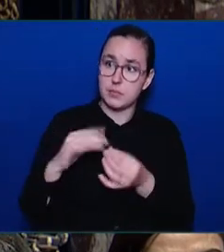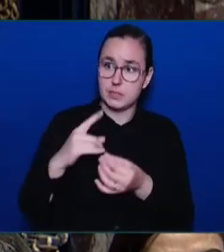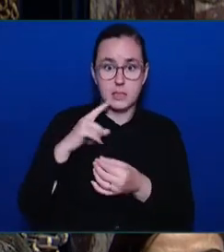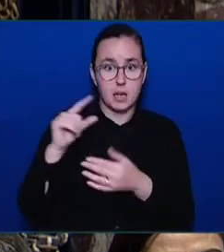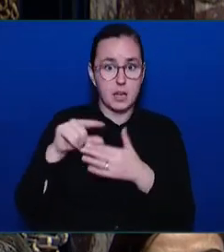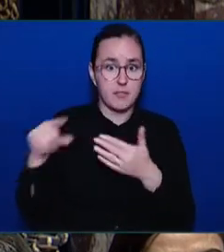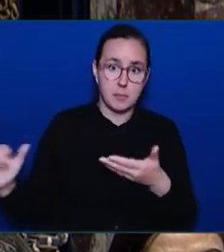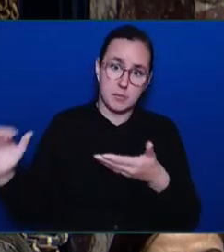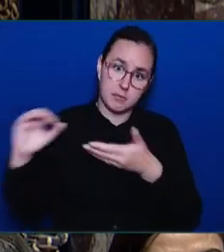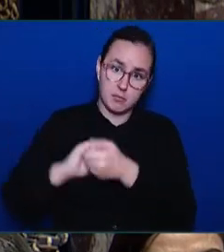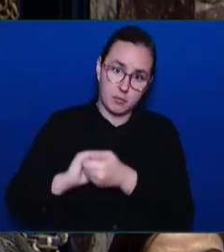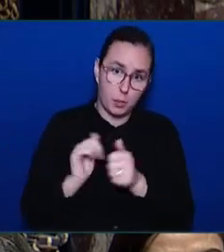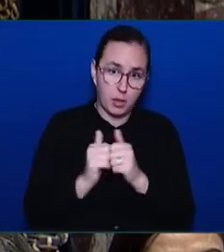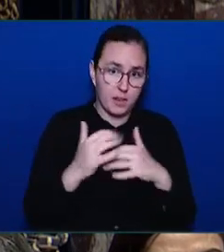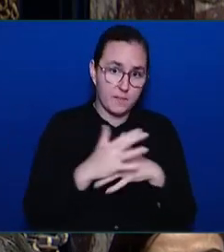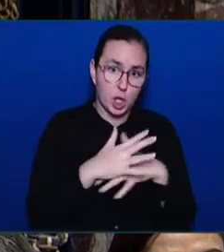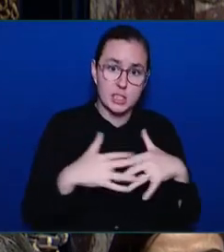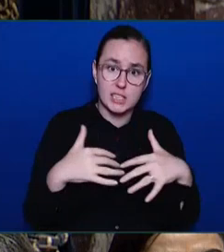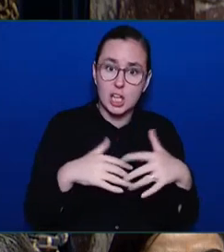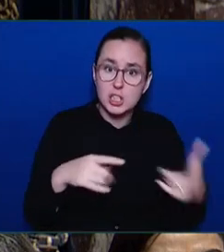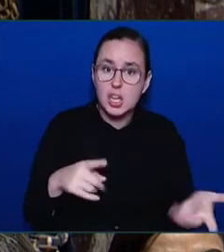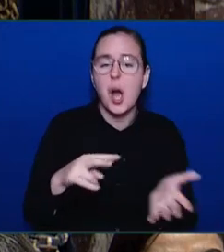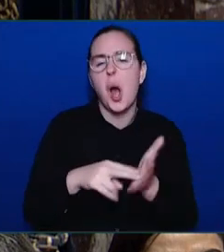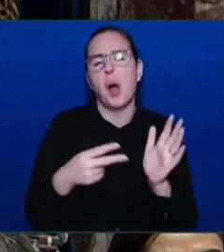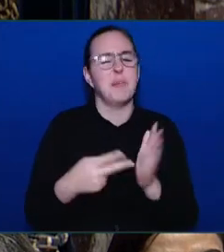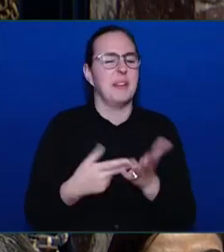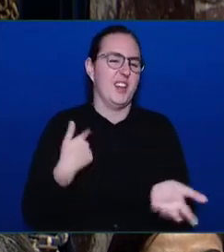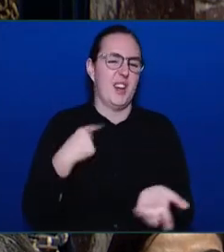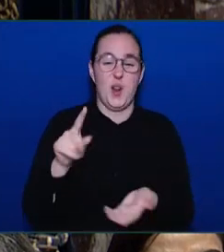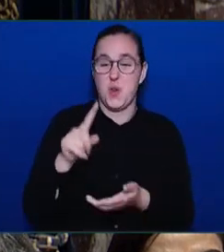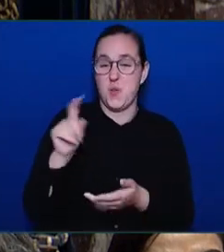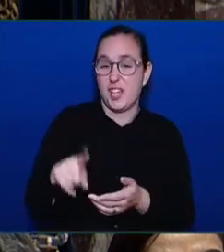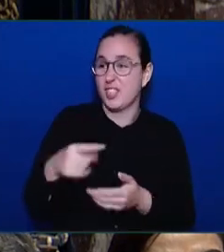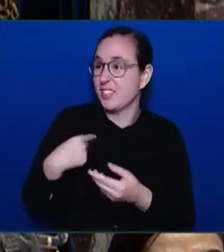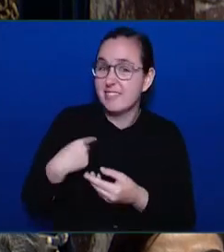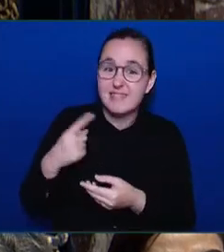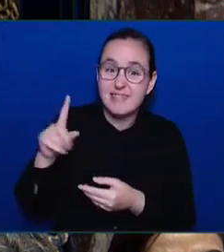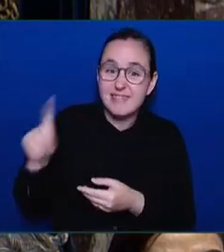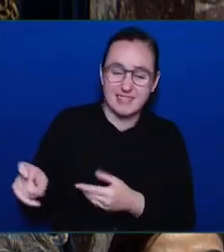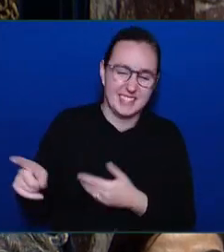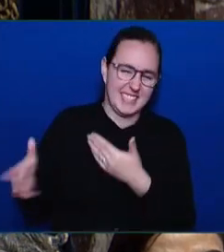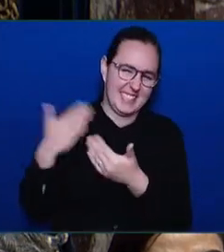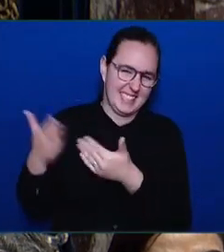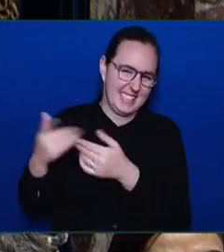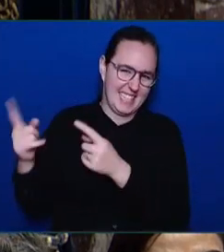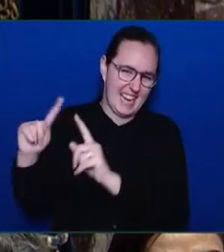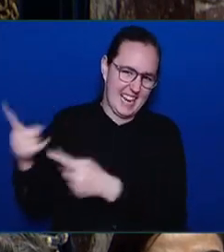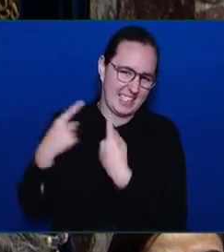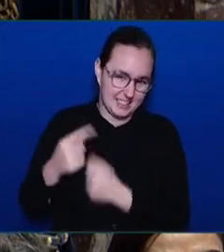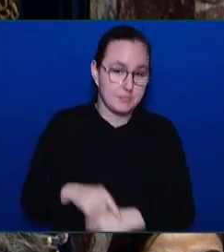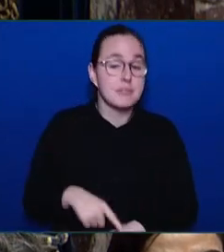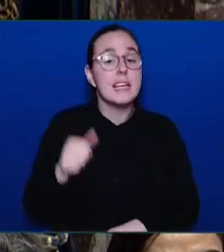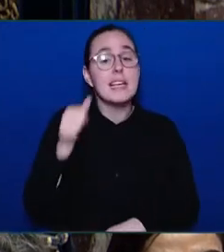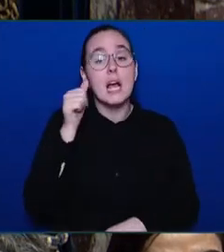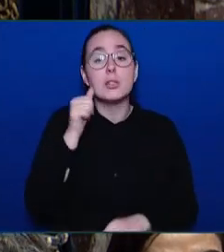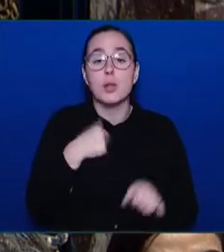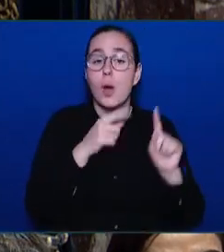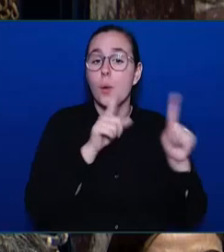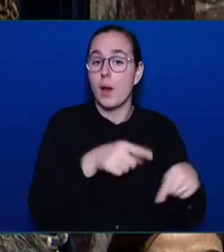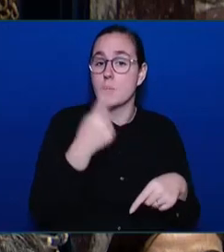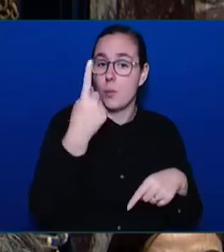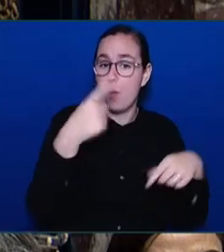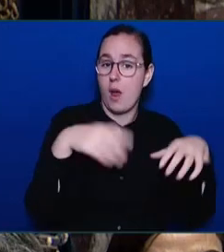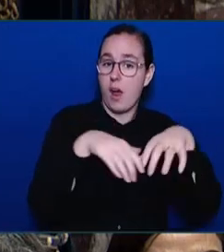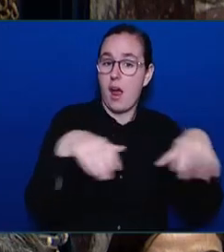answer. Yesterday, I sat in the Mungo-Martin Big House with my main hereditary chiefs, Wallace